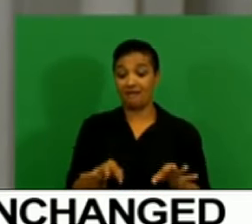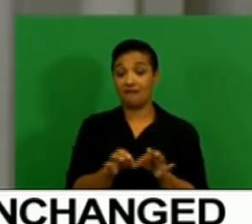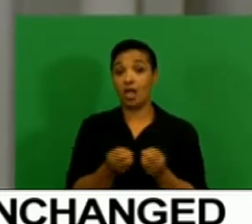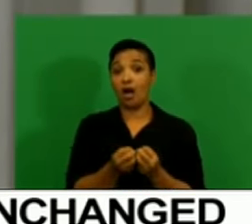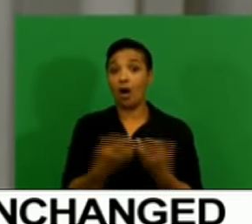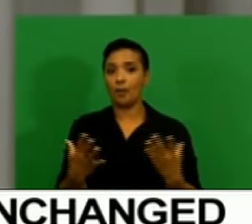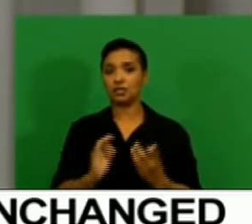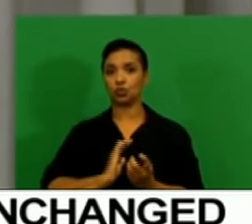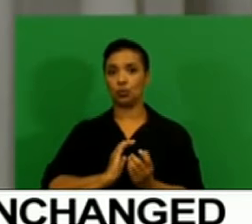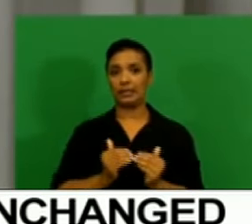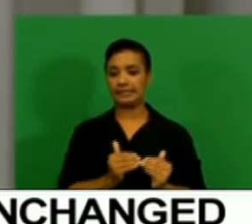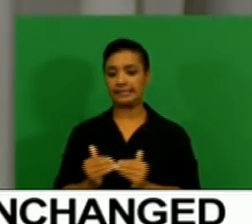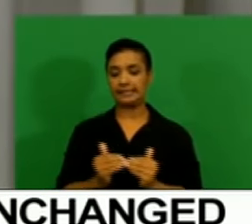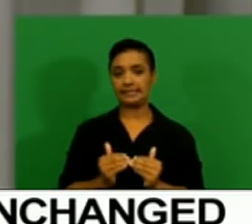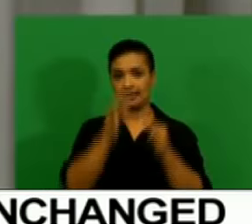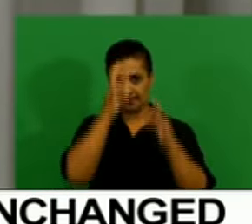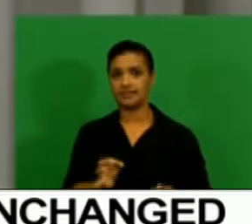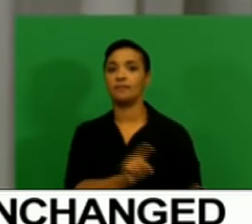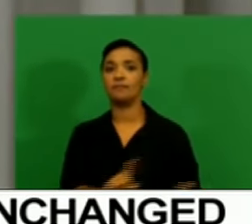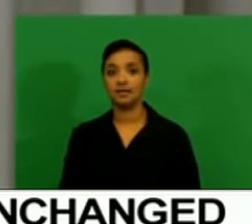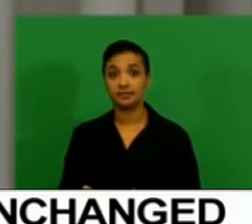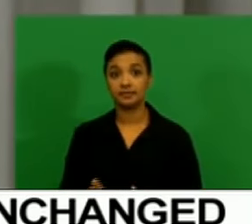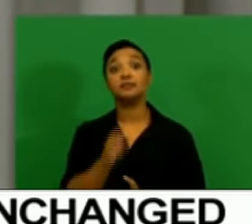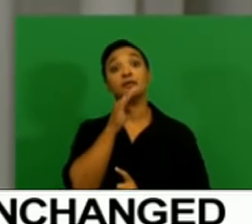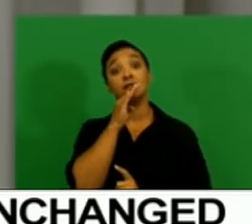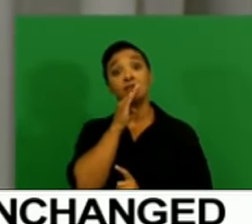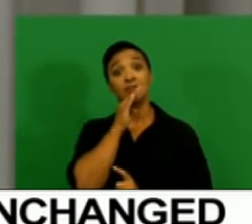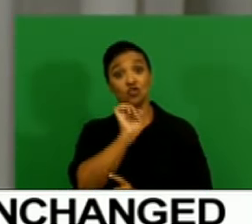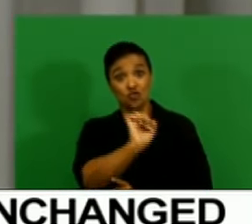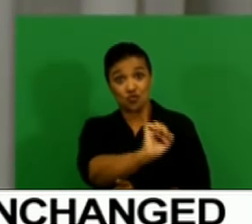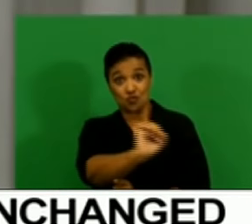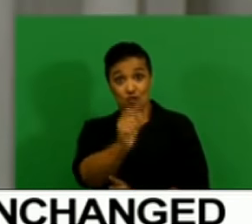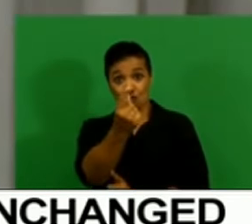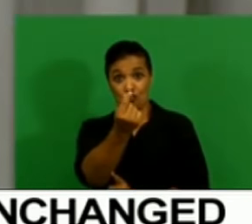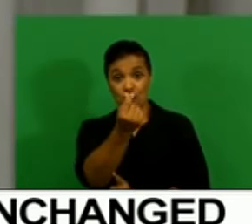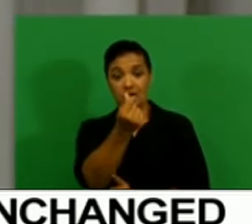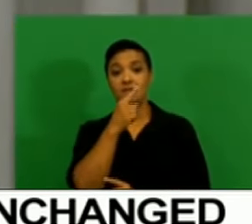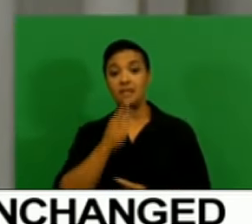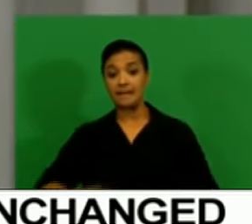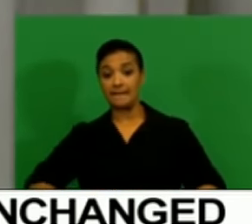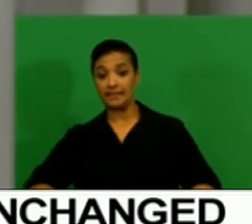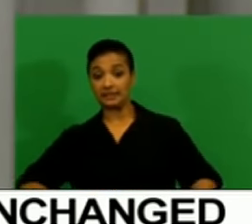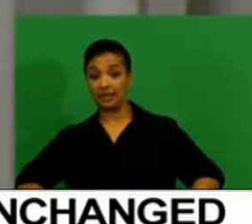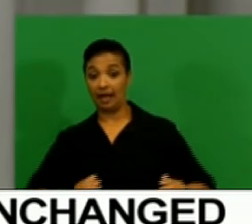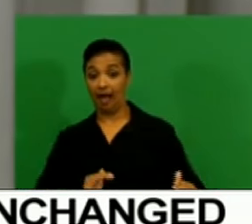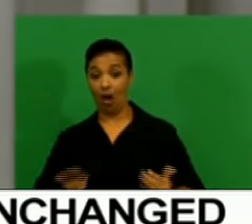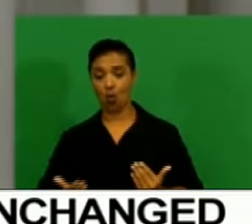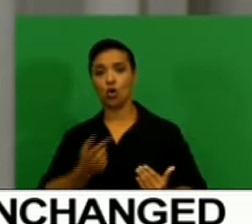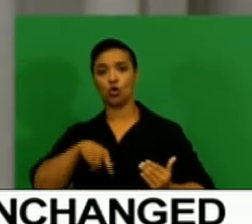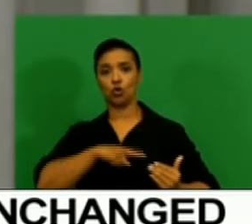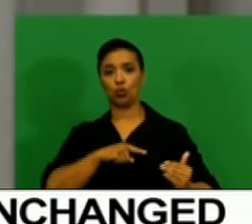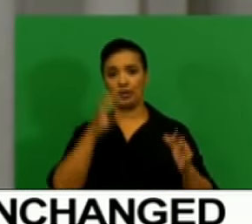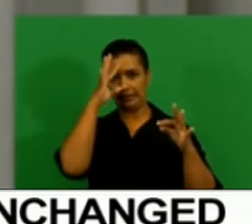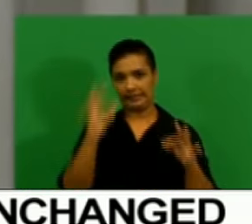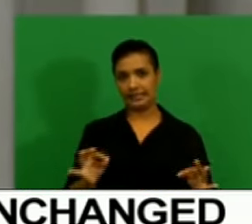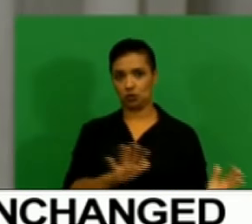That means we protect the value of the rent in your pocket and what it buys. If